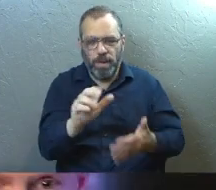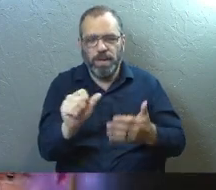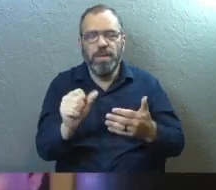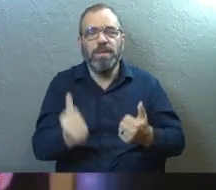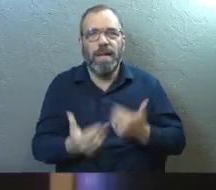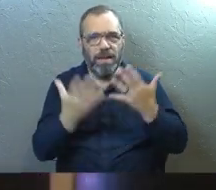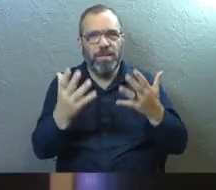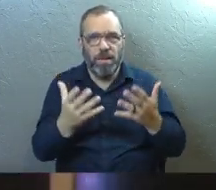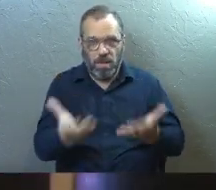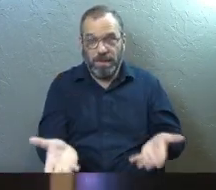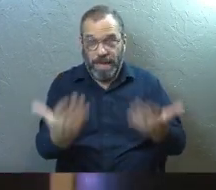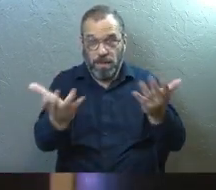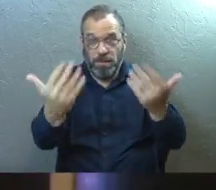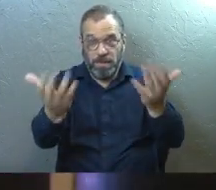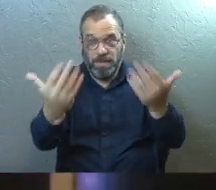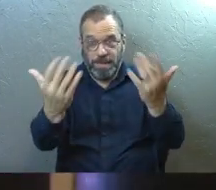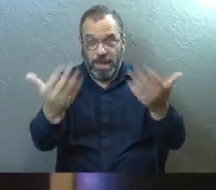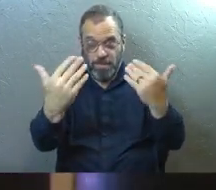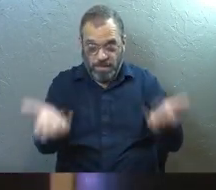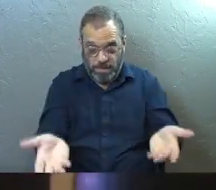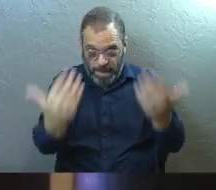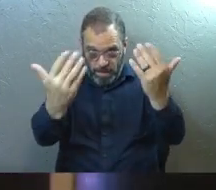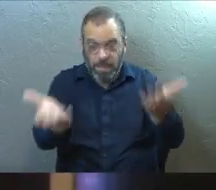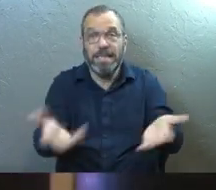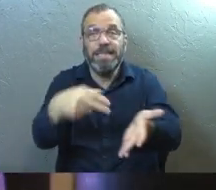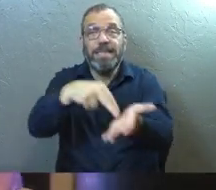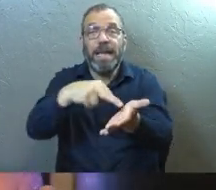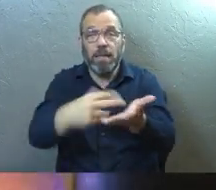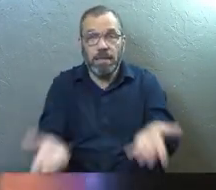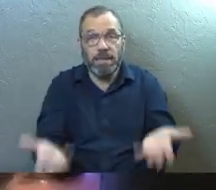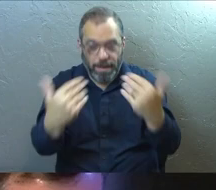I have a lot to say still, but please stand.